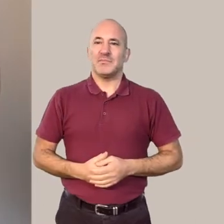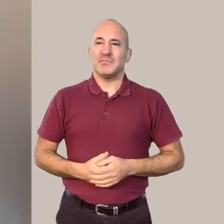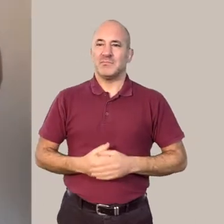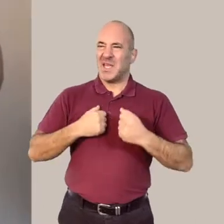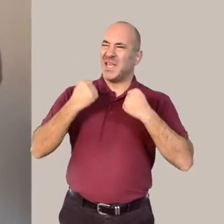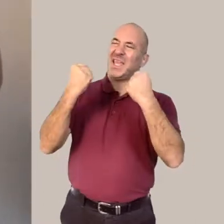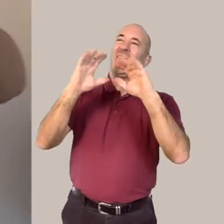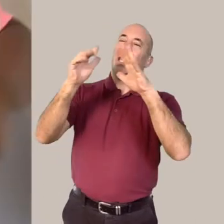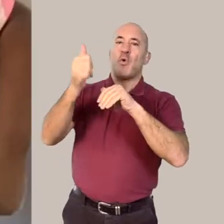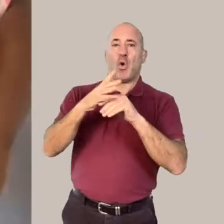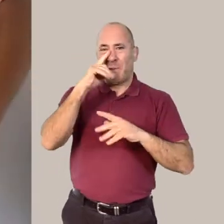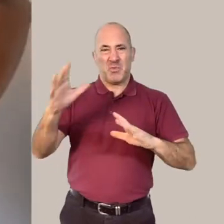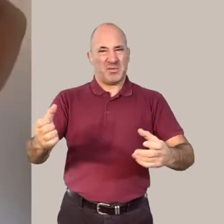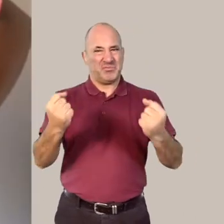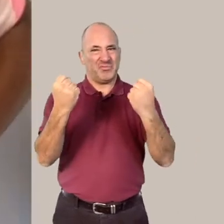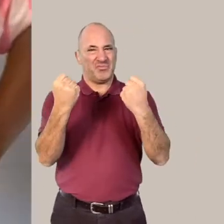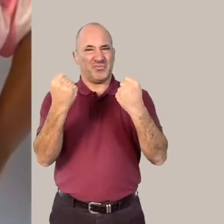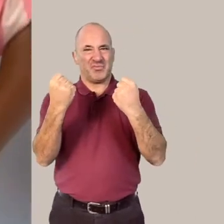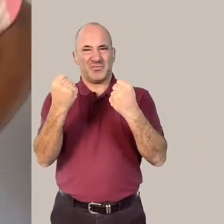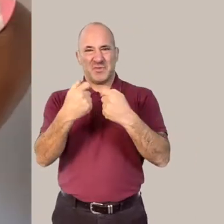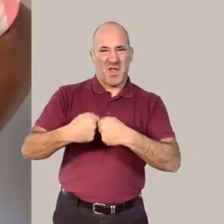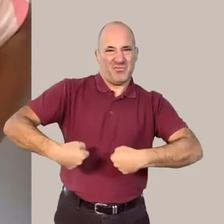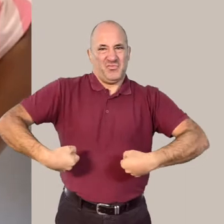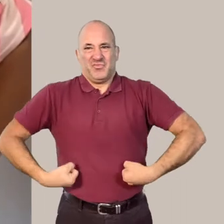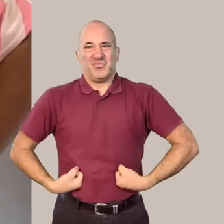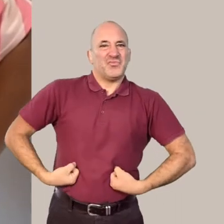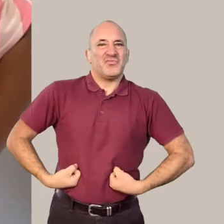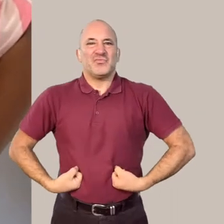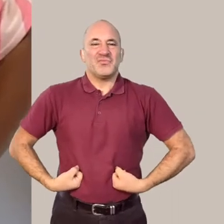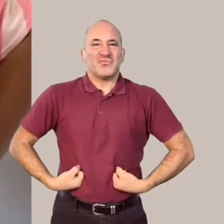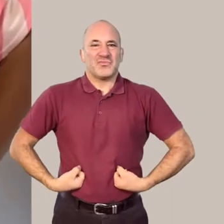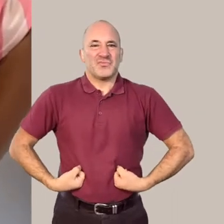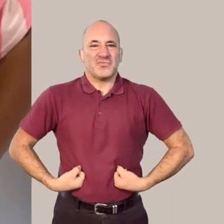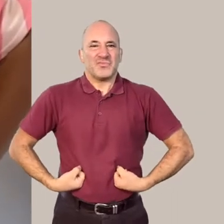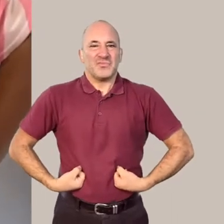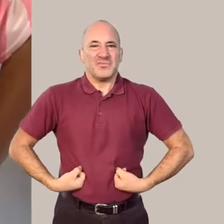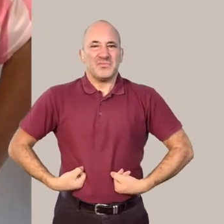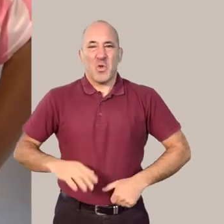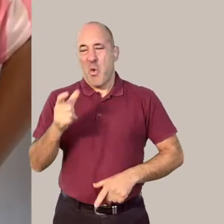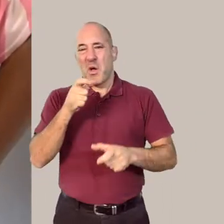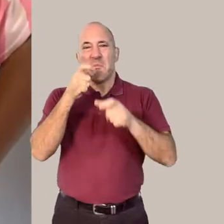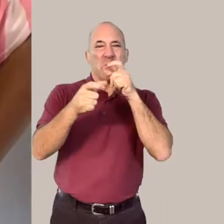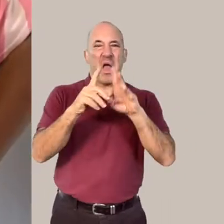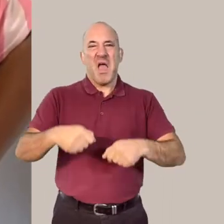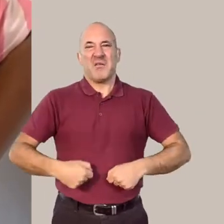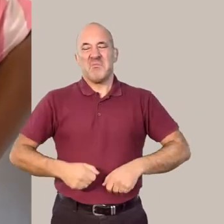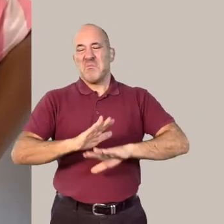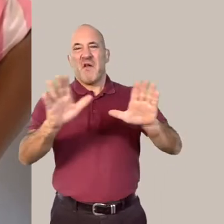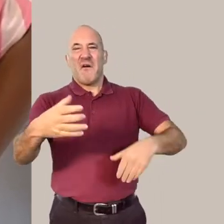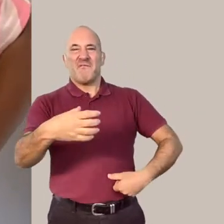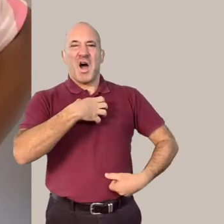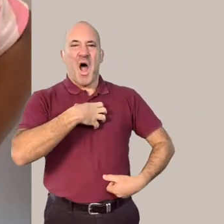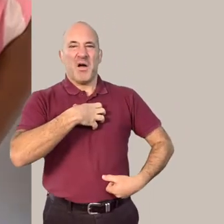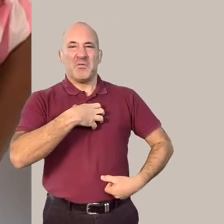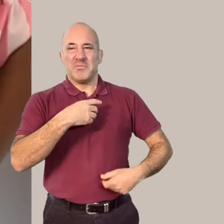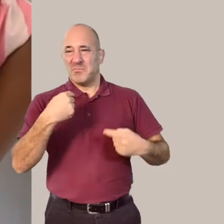hands in a fist and put their hands on their hips and a sound or a phrase that my hero may say